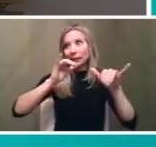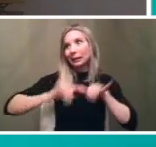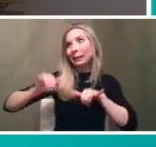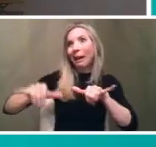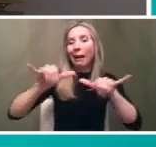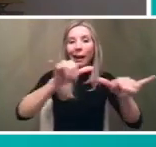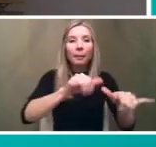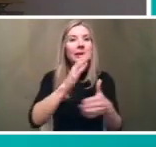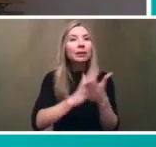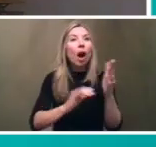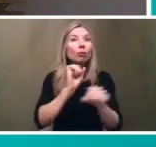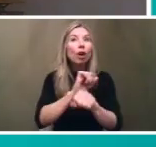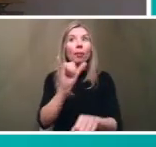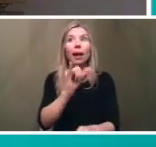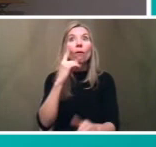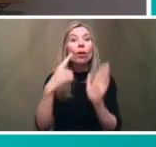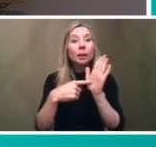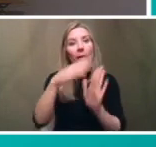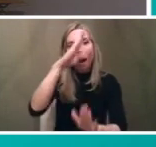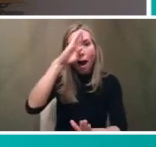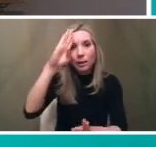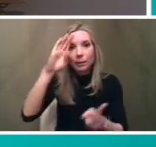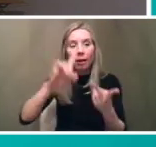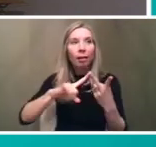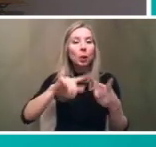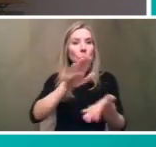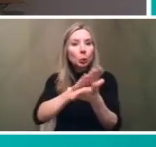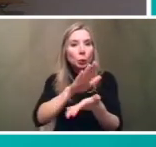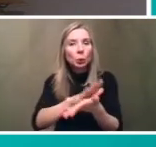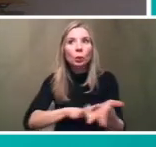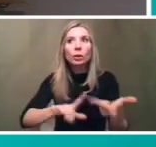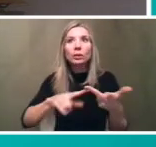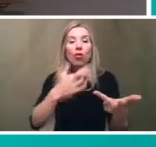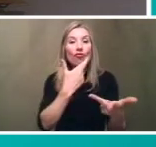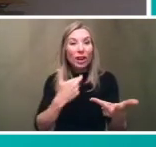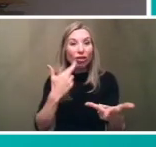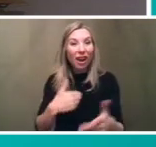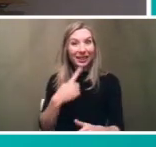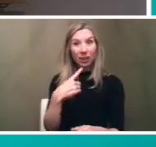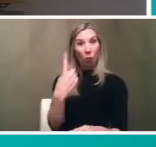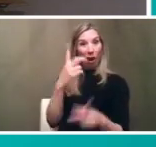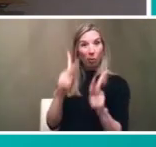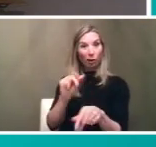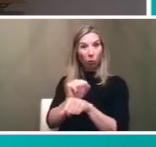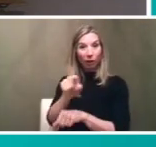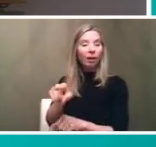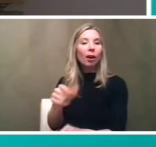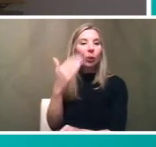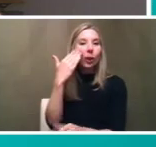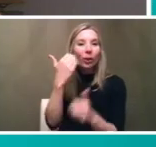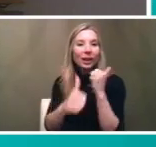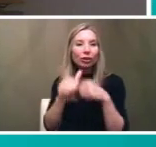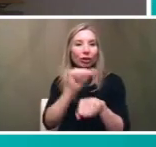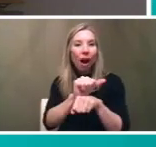some jobs like a job at a hospital or at a school or at a restaurant that even though it says one person works there we know that that each of those jobs